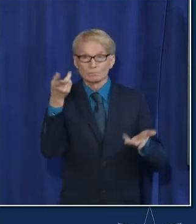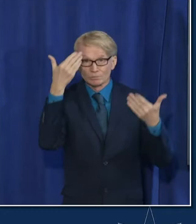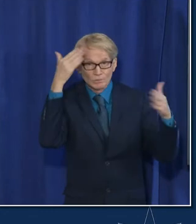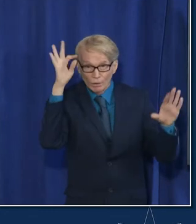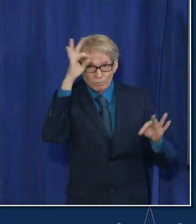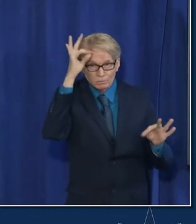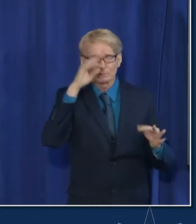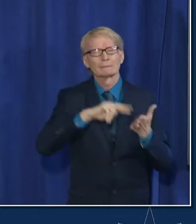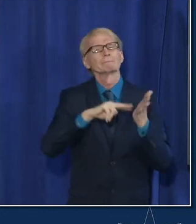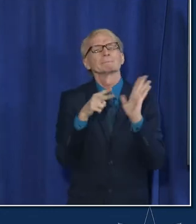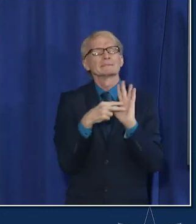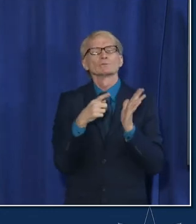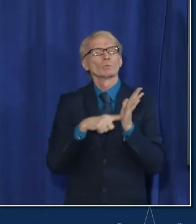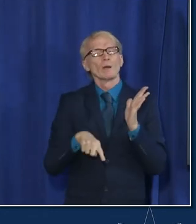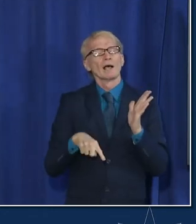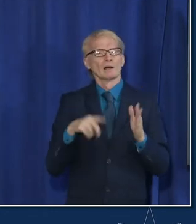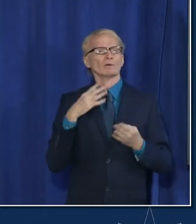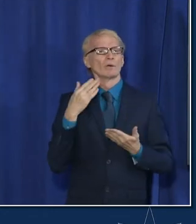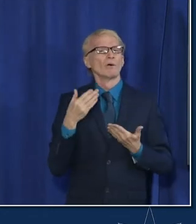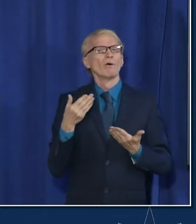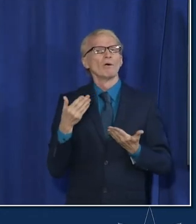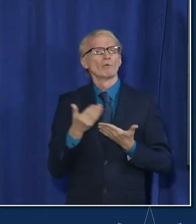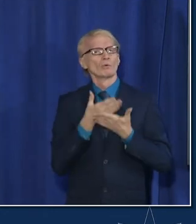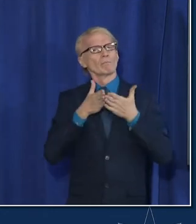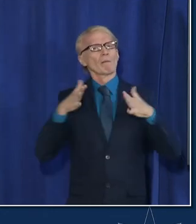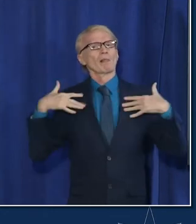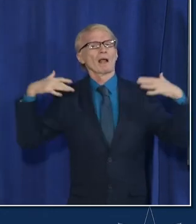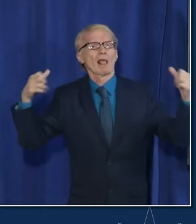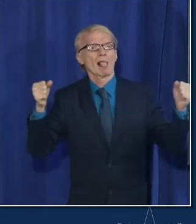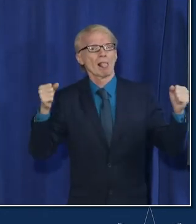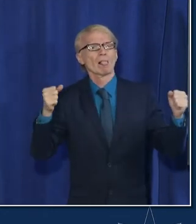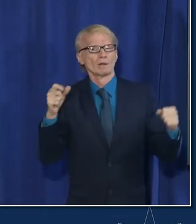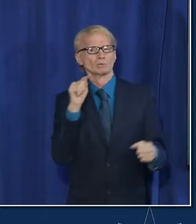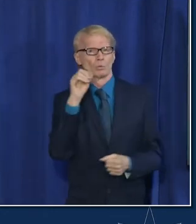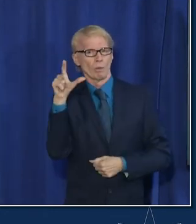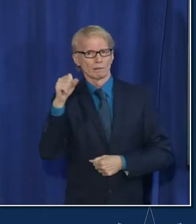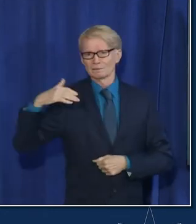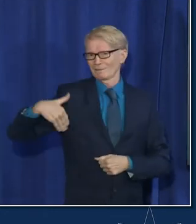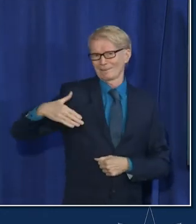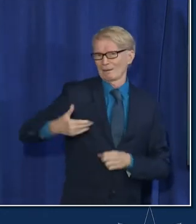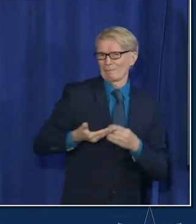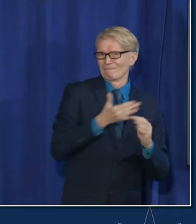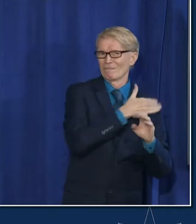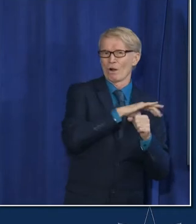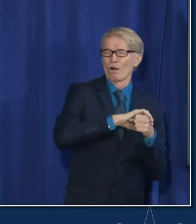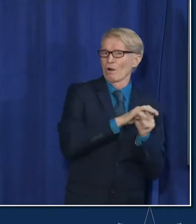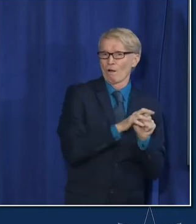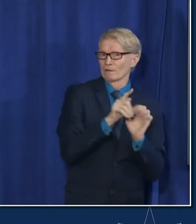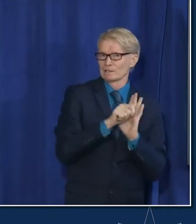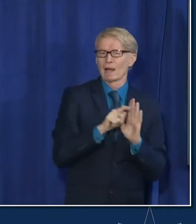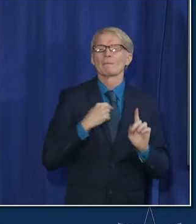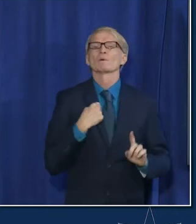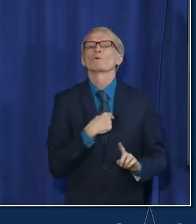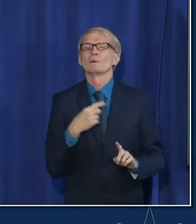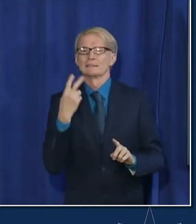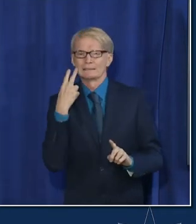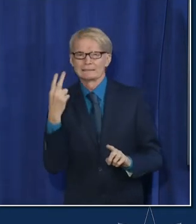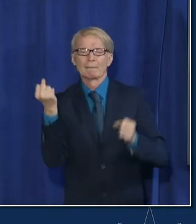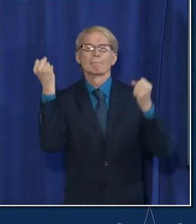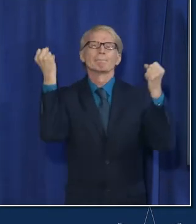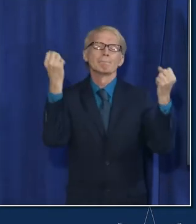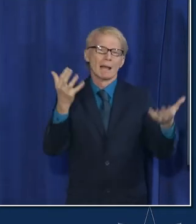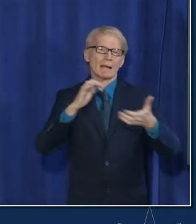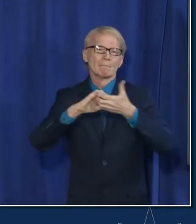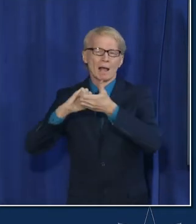of this this is really a innovative public health tool that again we did not have in place prior to covid we've been working with many many partners